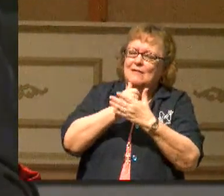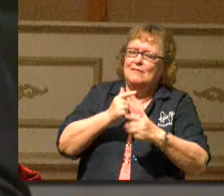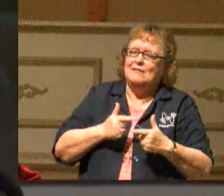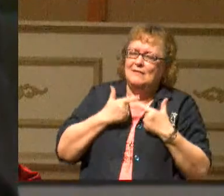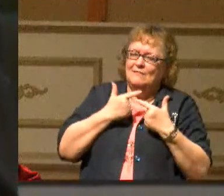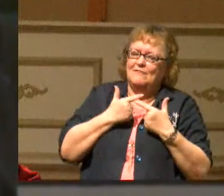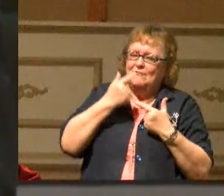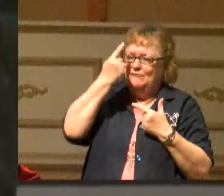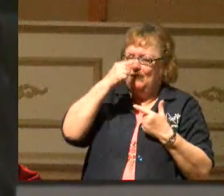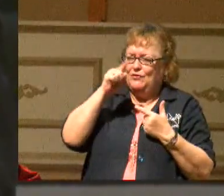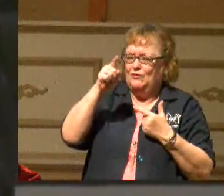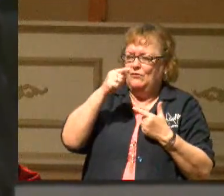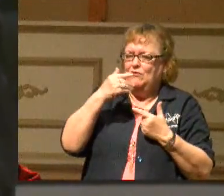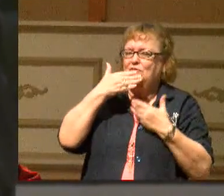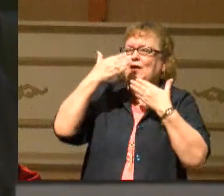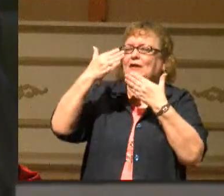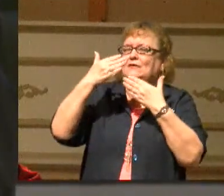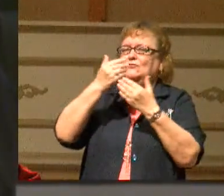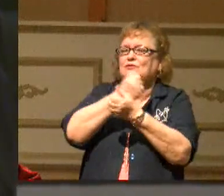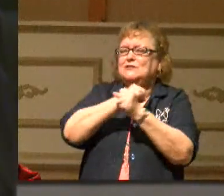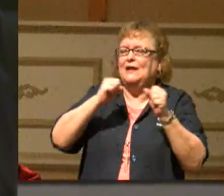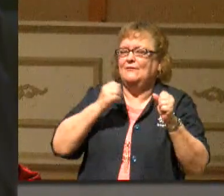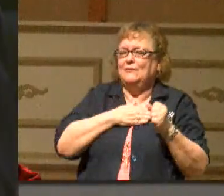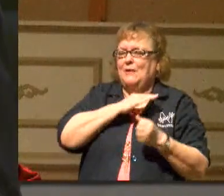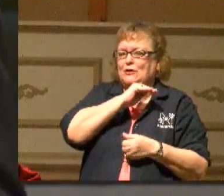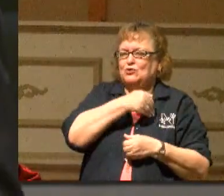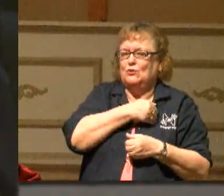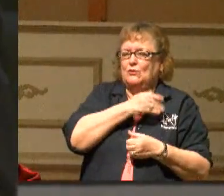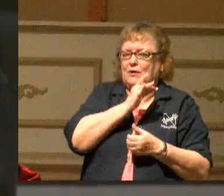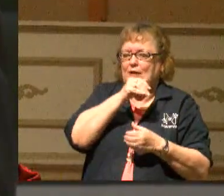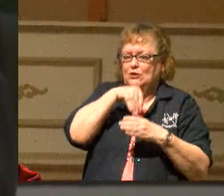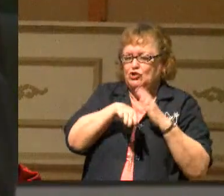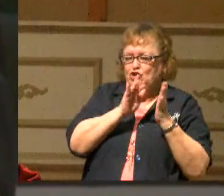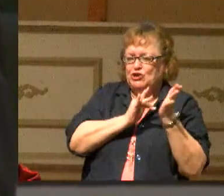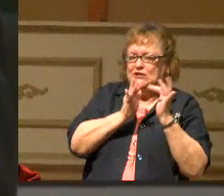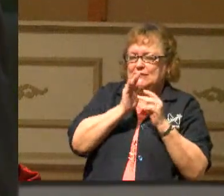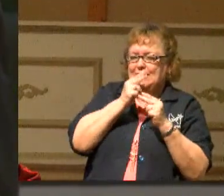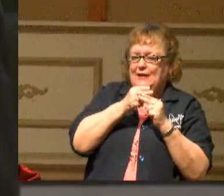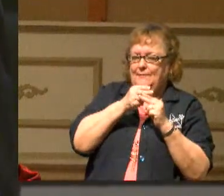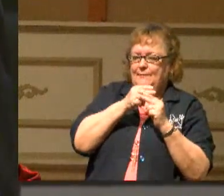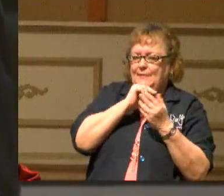Thank you, Lord, for saving my soul. In Jesus' name.